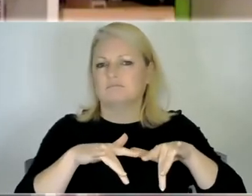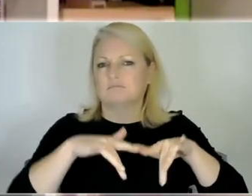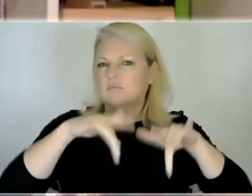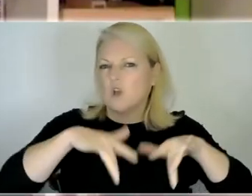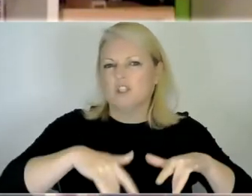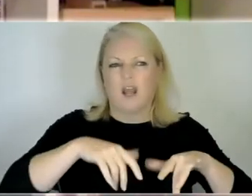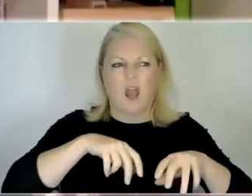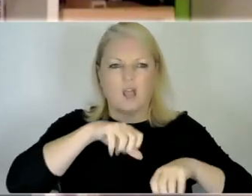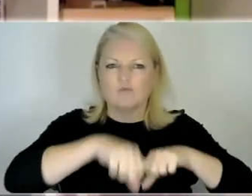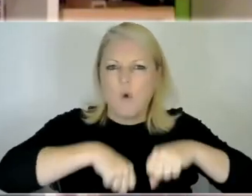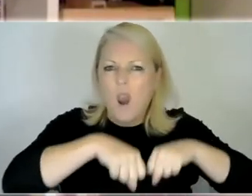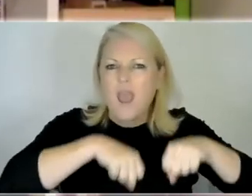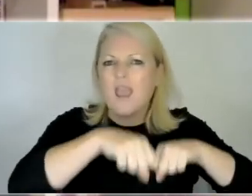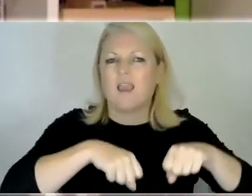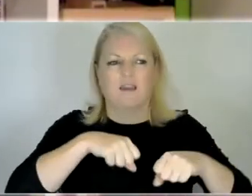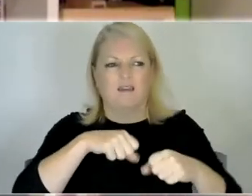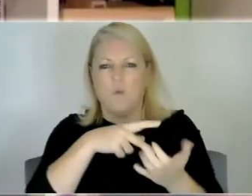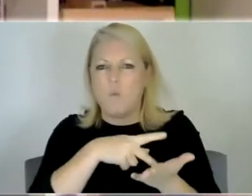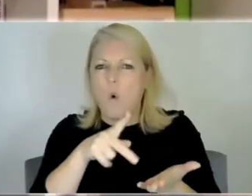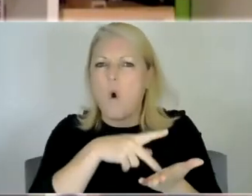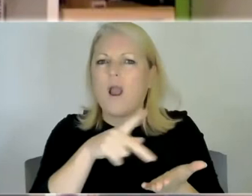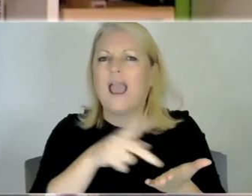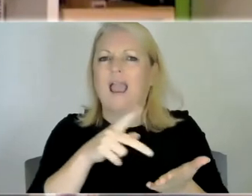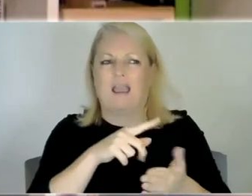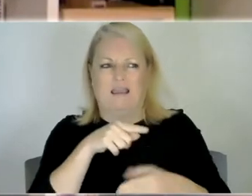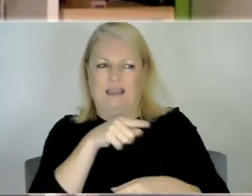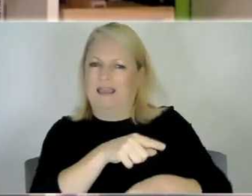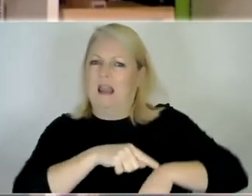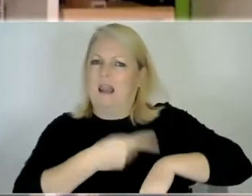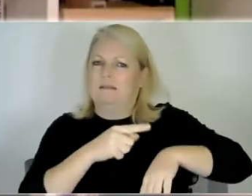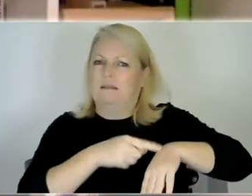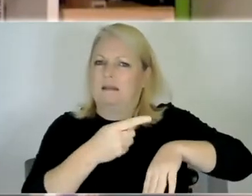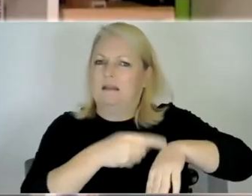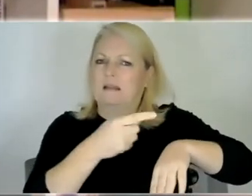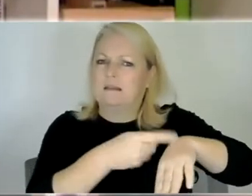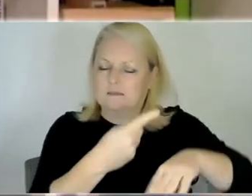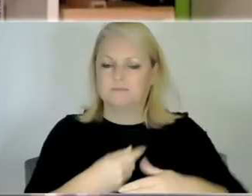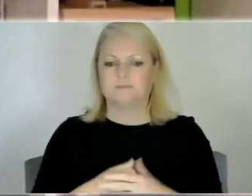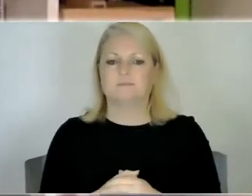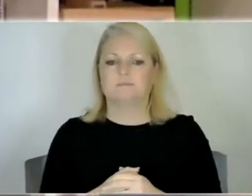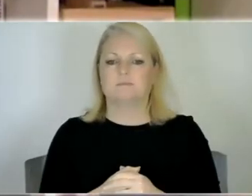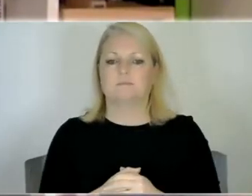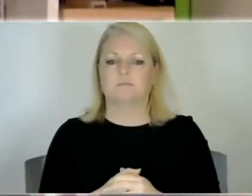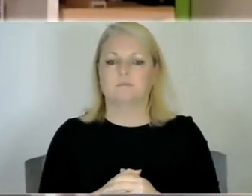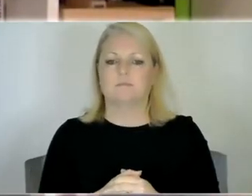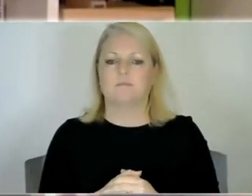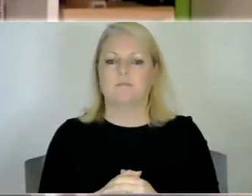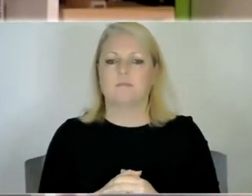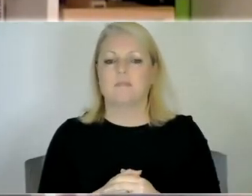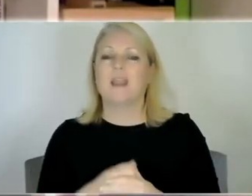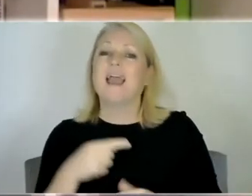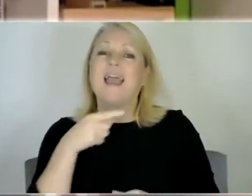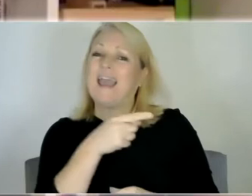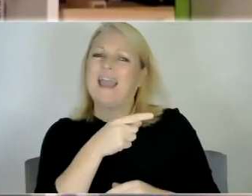crawling to walking to everything seemed to be quite quite delayed um he wasn't very